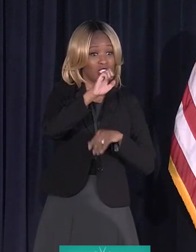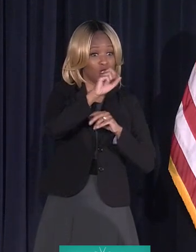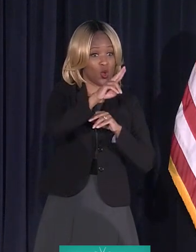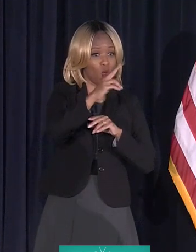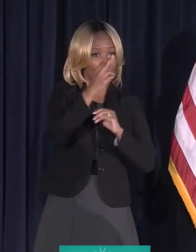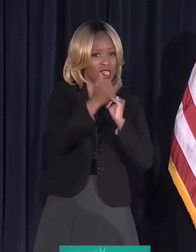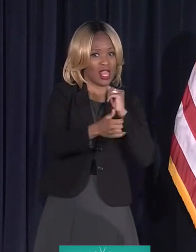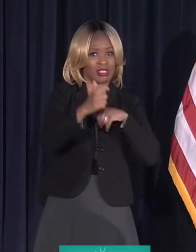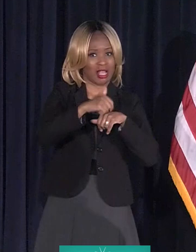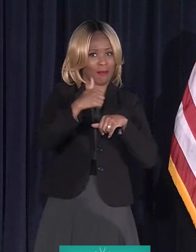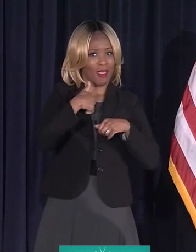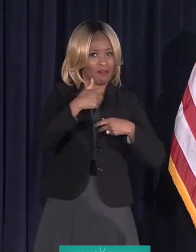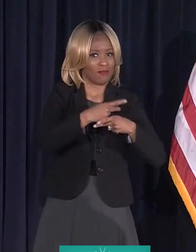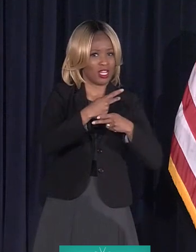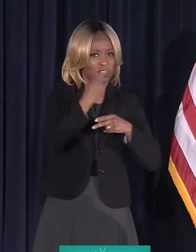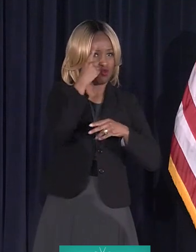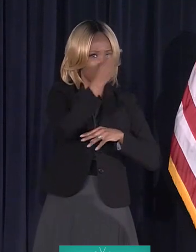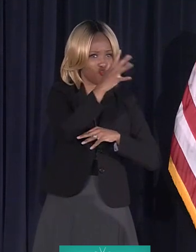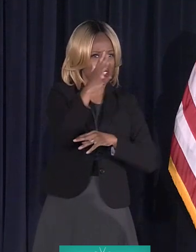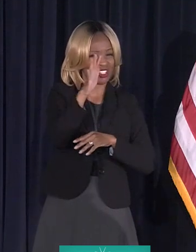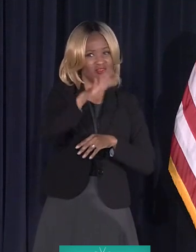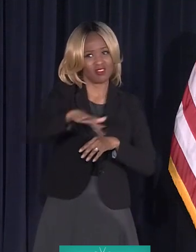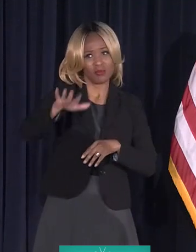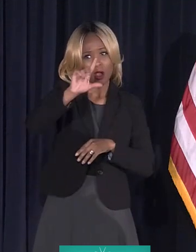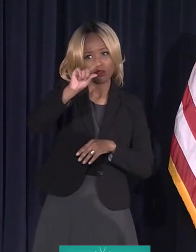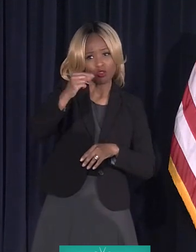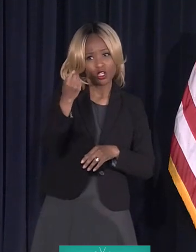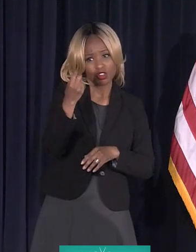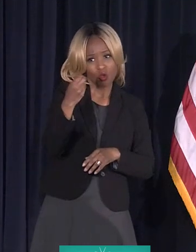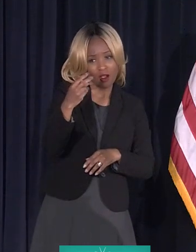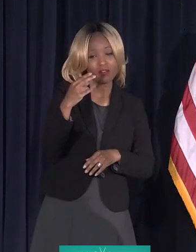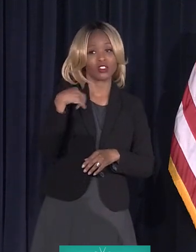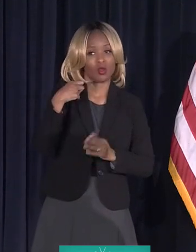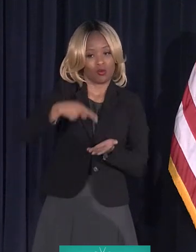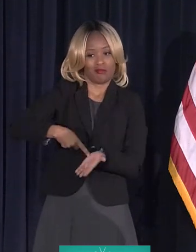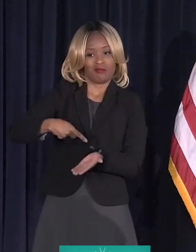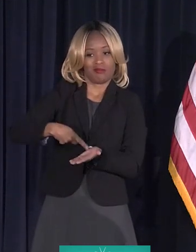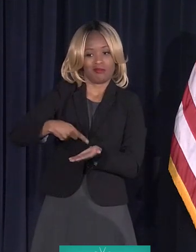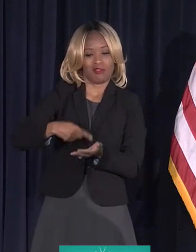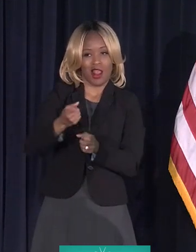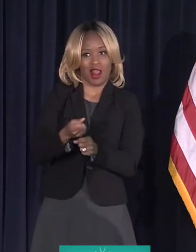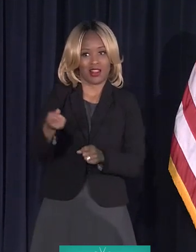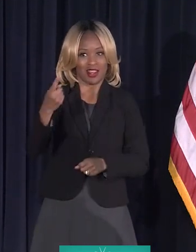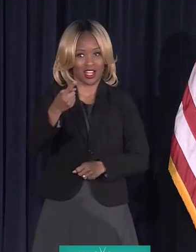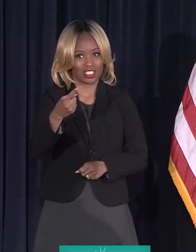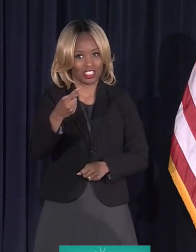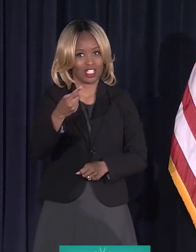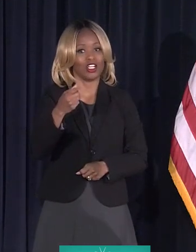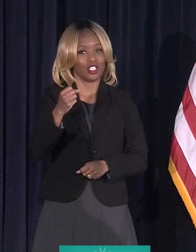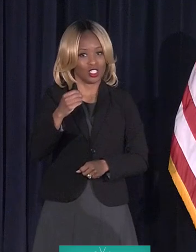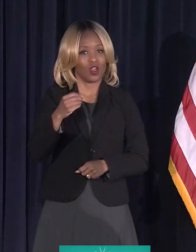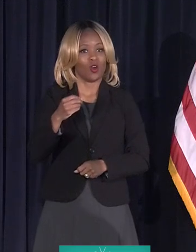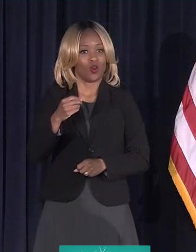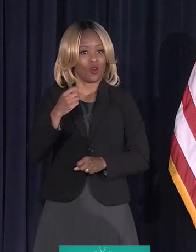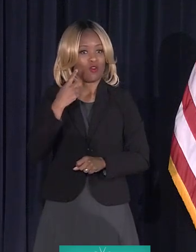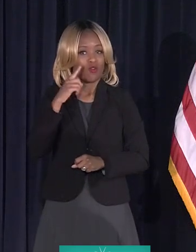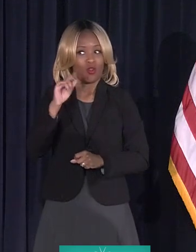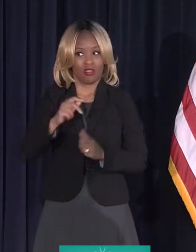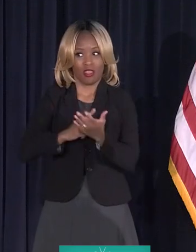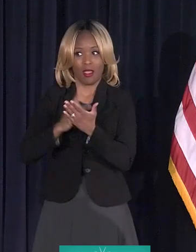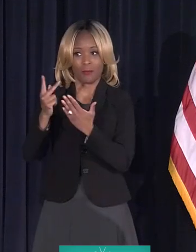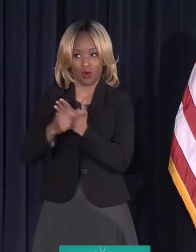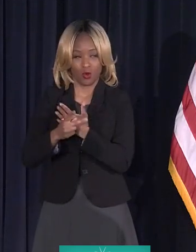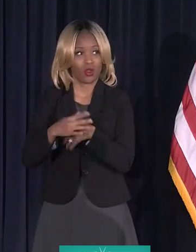tree trim maintenance go through there was about 2012. You're going to be due for that next year. So, we'll be coming through for that maintenance program.